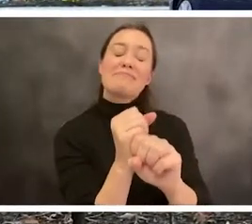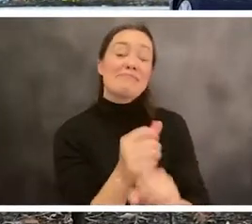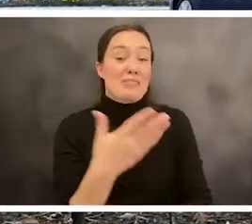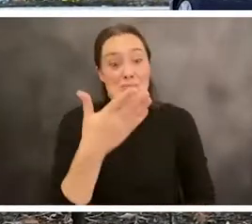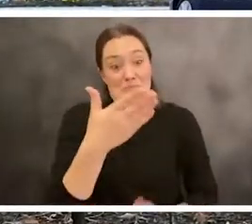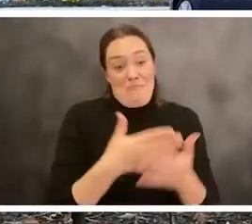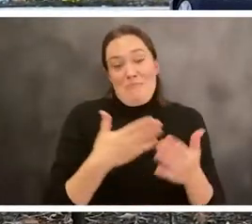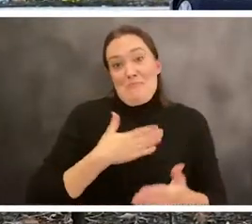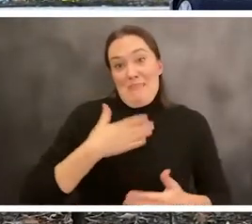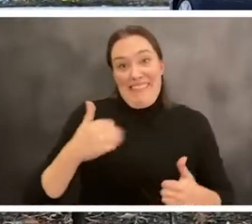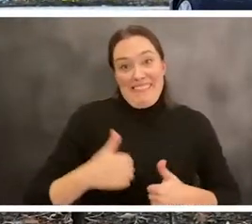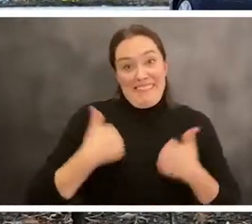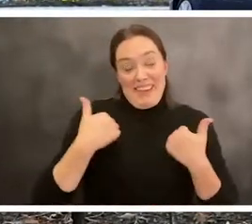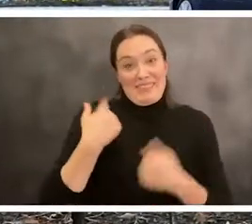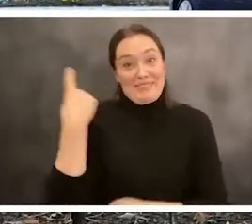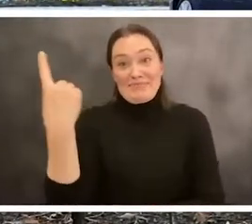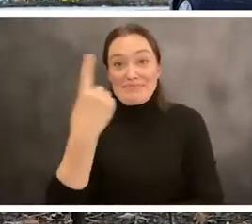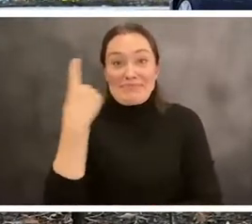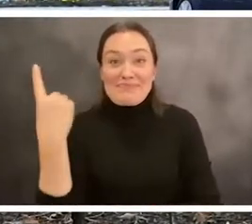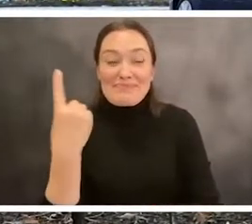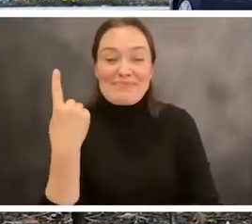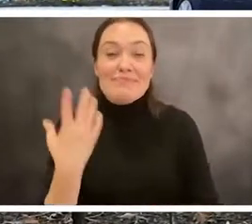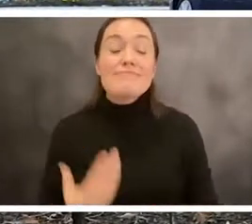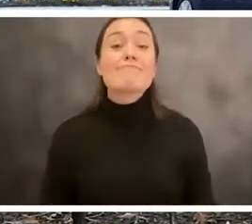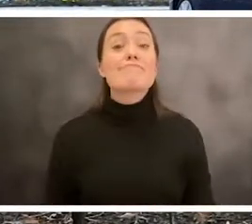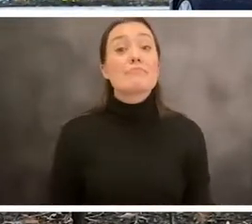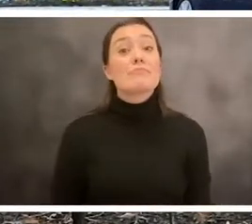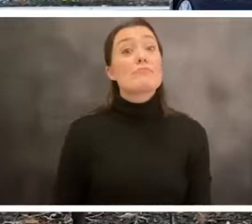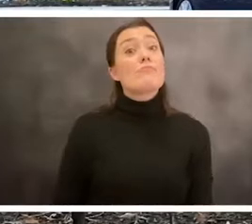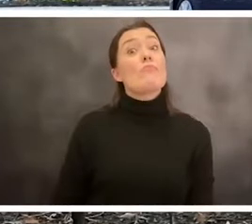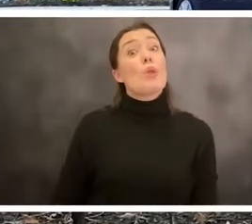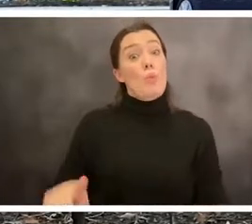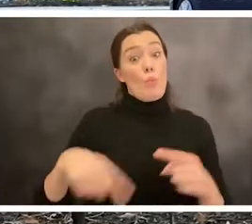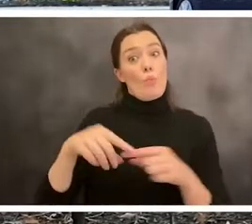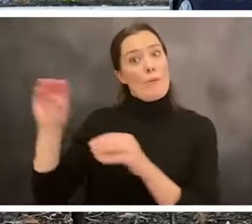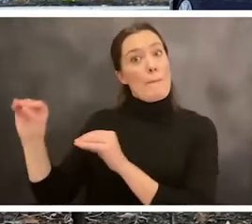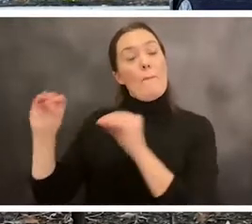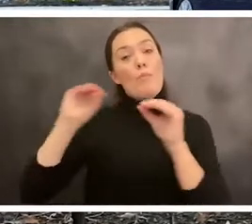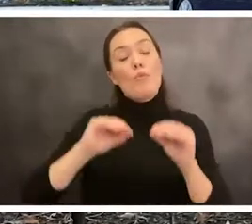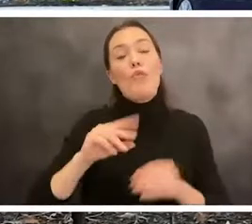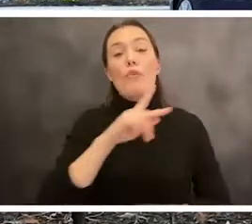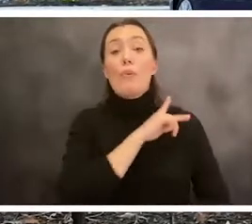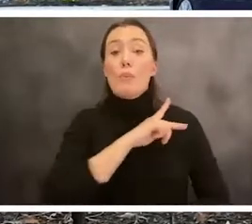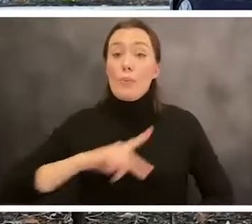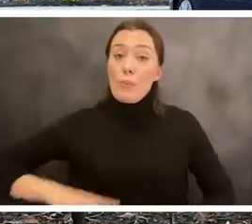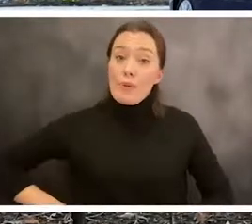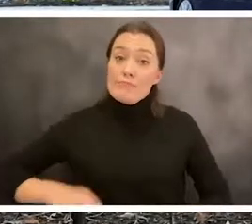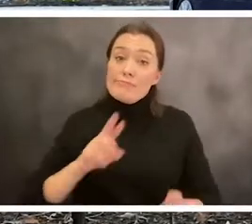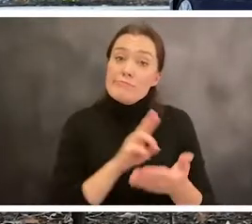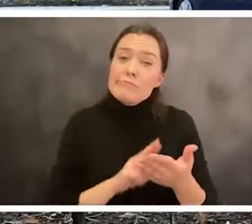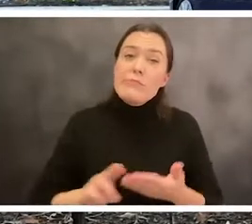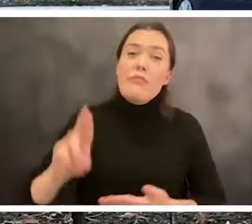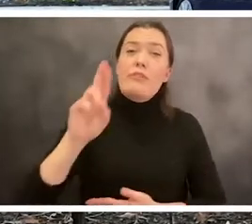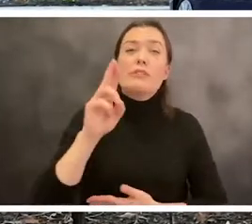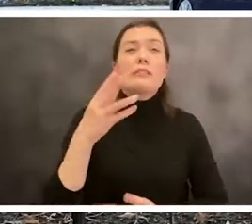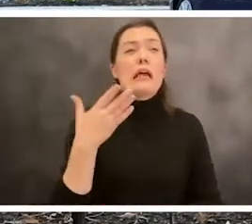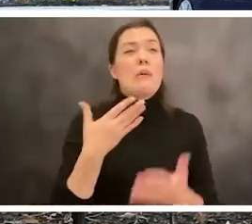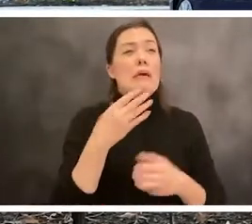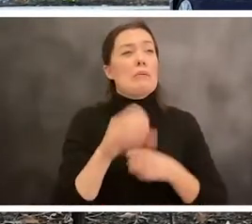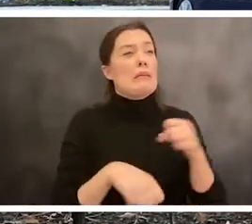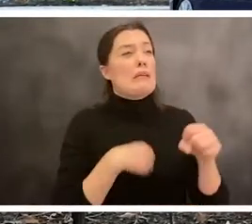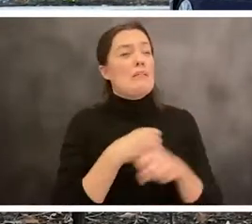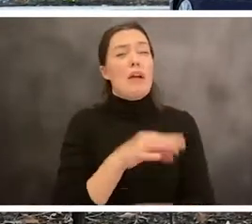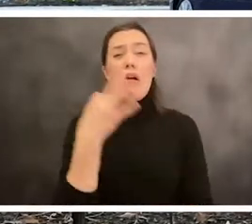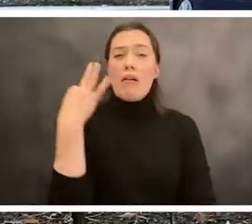life. And when we moved to Princeton in, I guess it was around